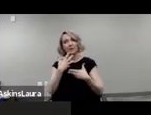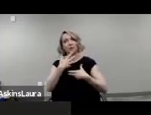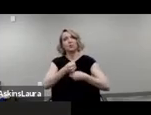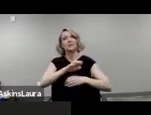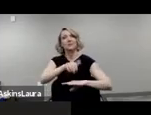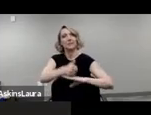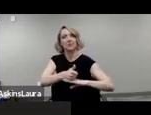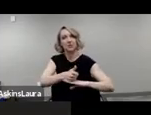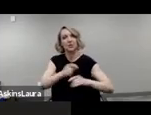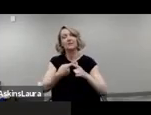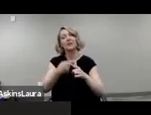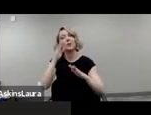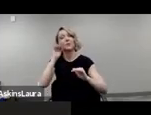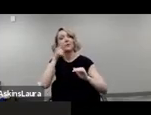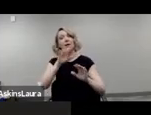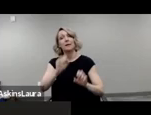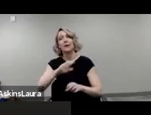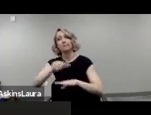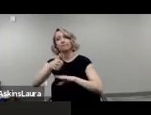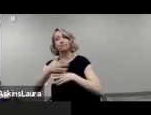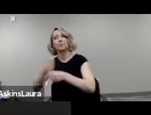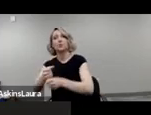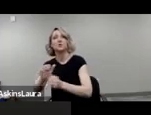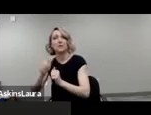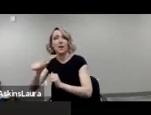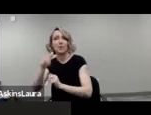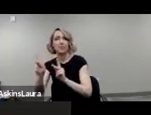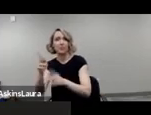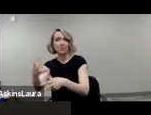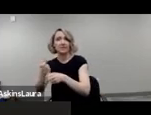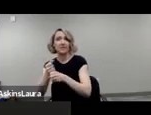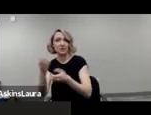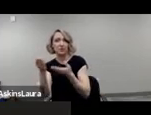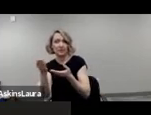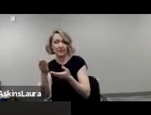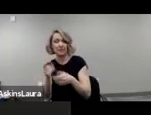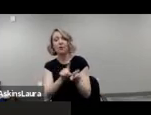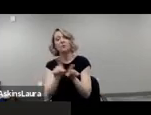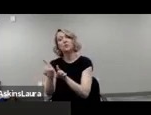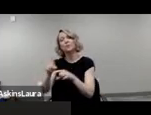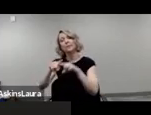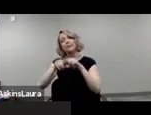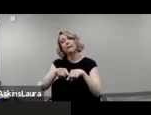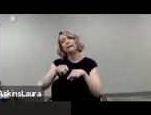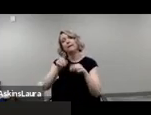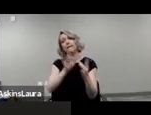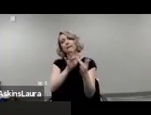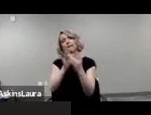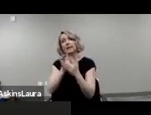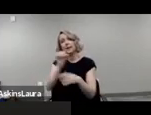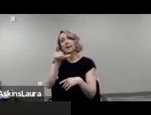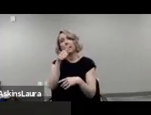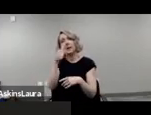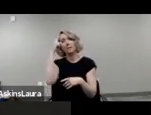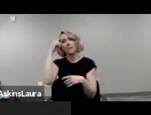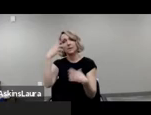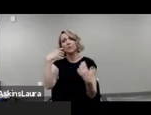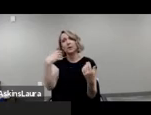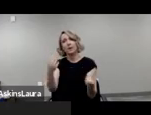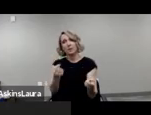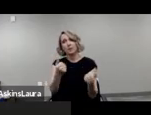individuals receiving services. You can also rely on connecting with other statewide mental health advocacy organizations.